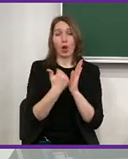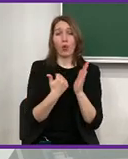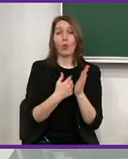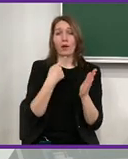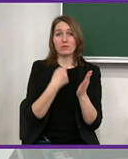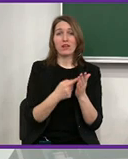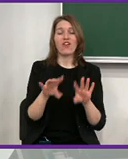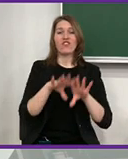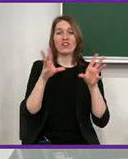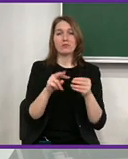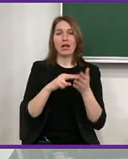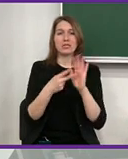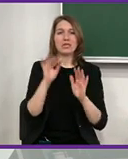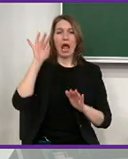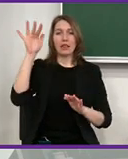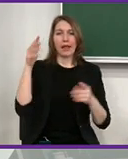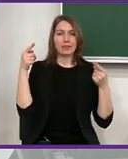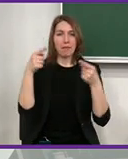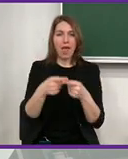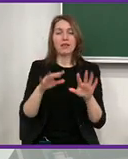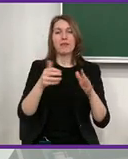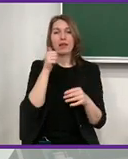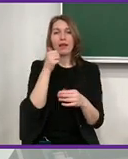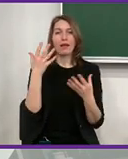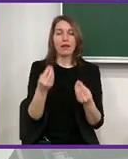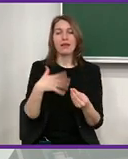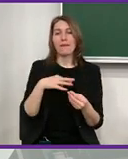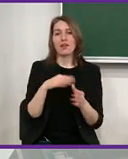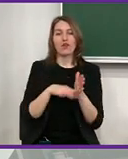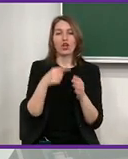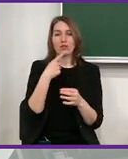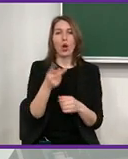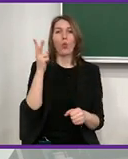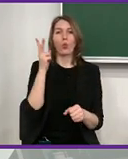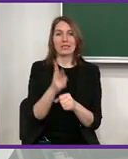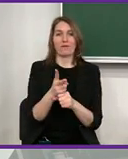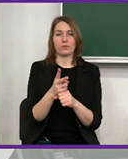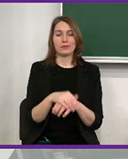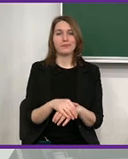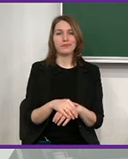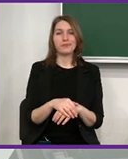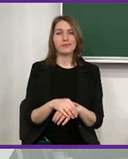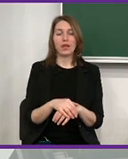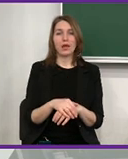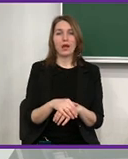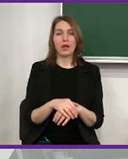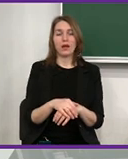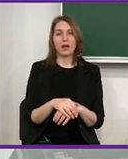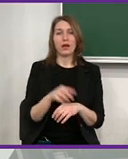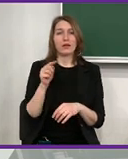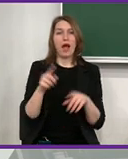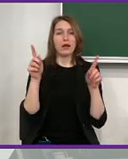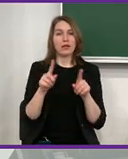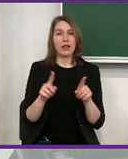by the decisions of the government, of the